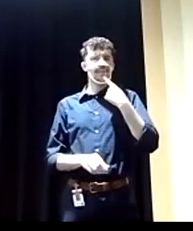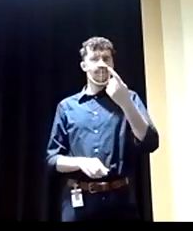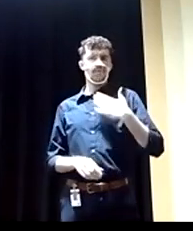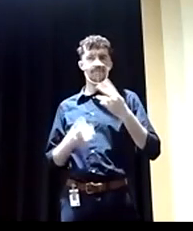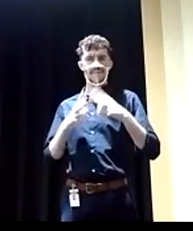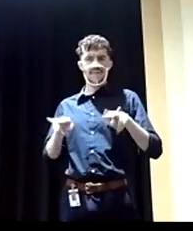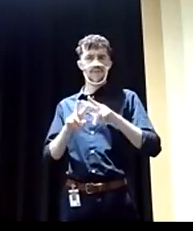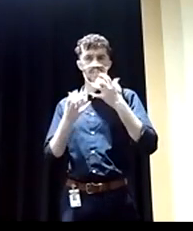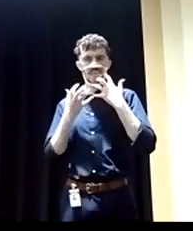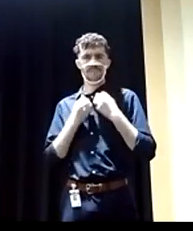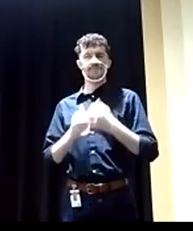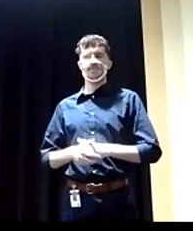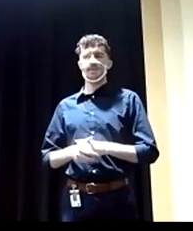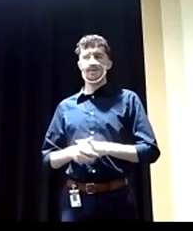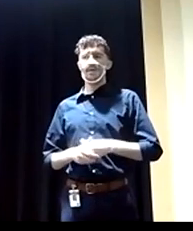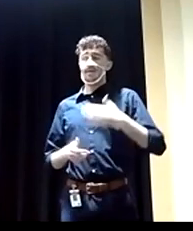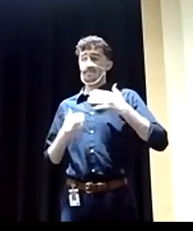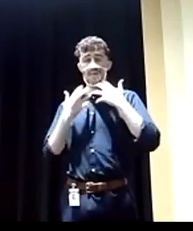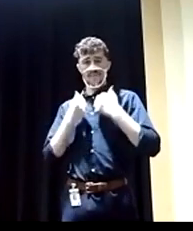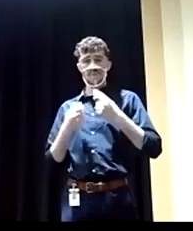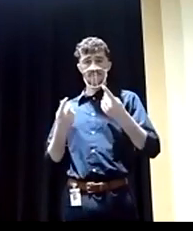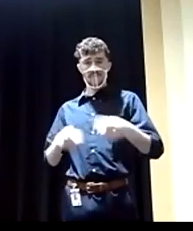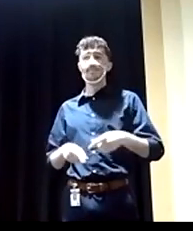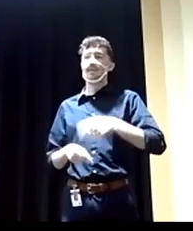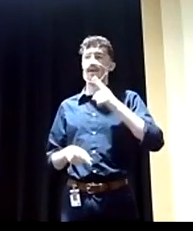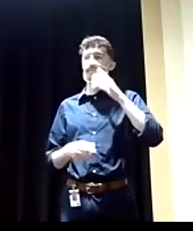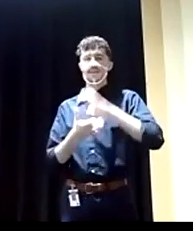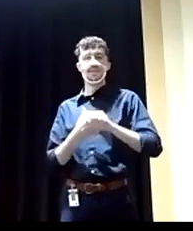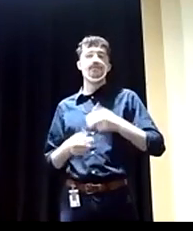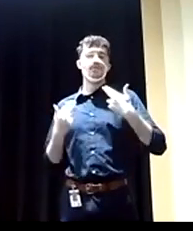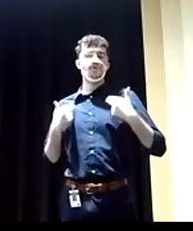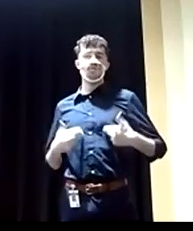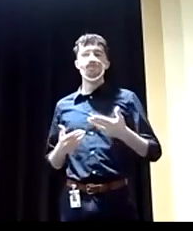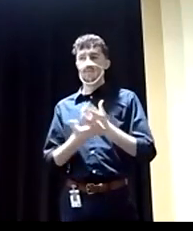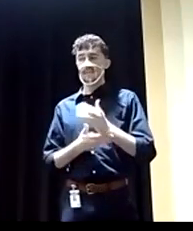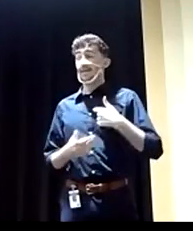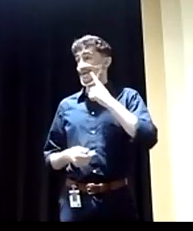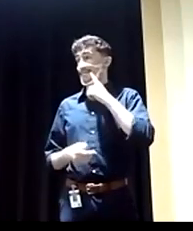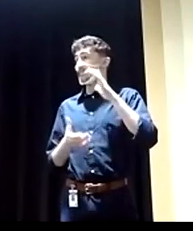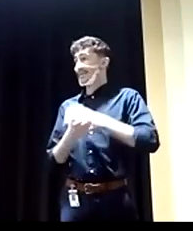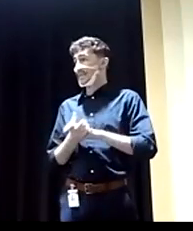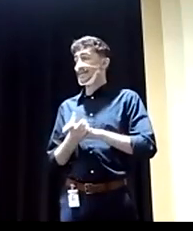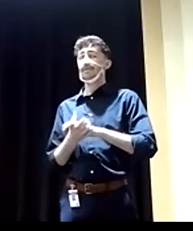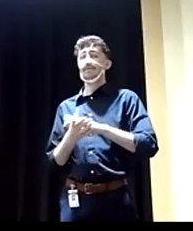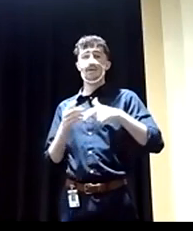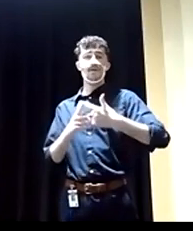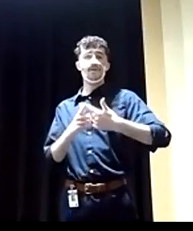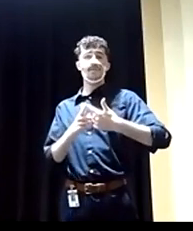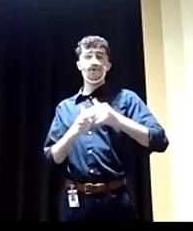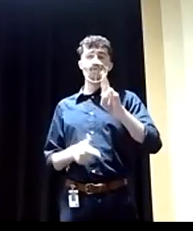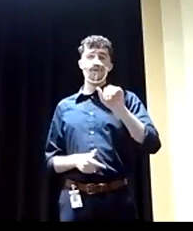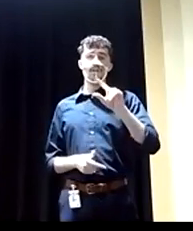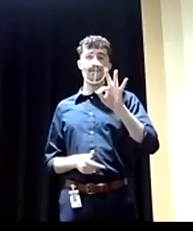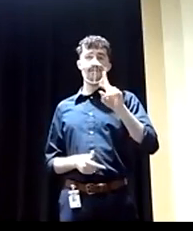they'll vote for. And my values are that I believe in human rights. My values are that I believe in refugees